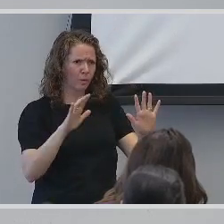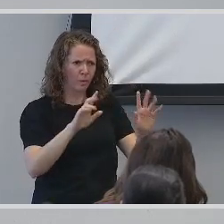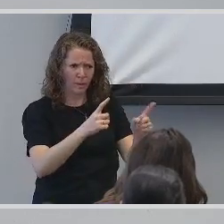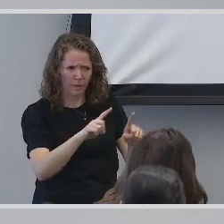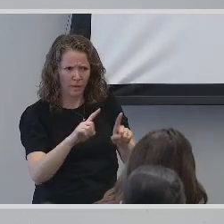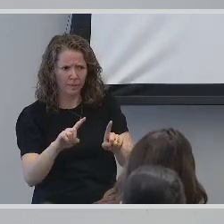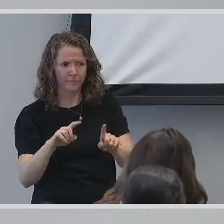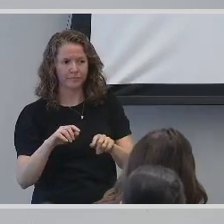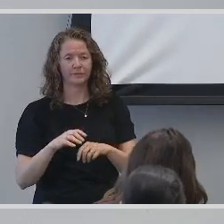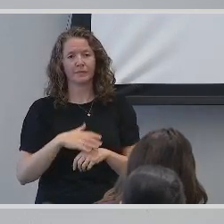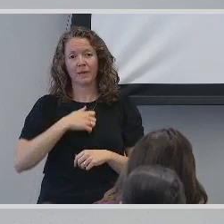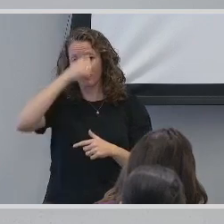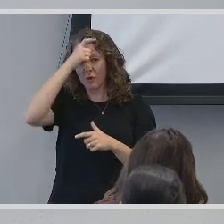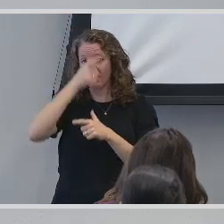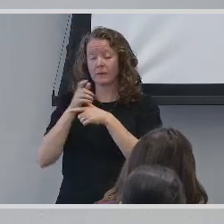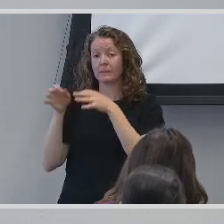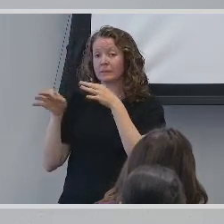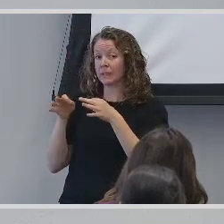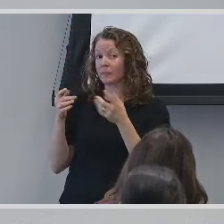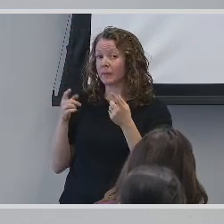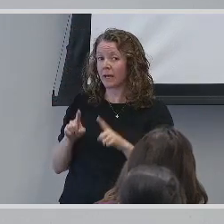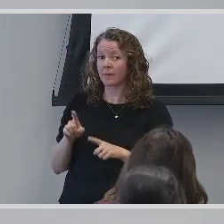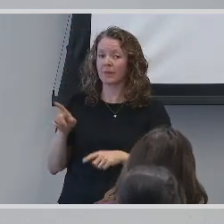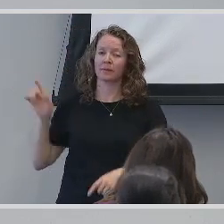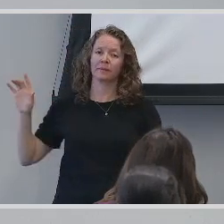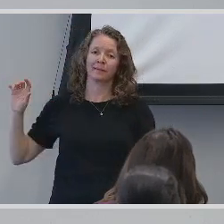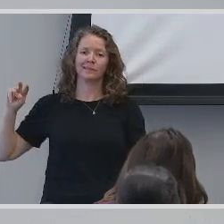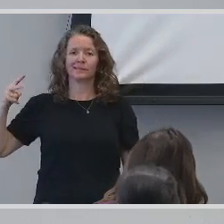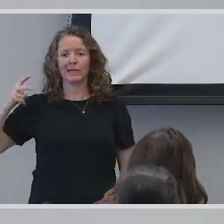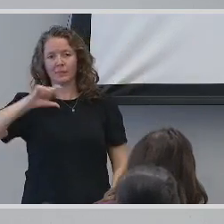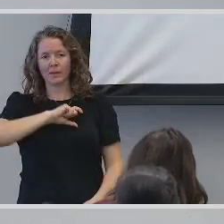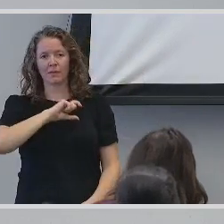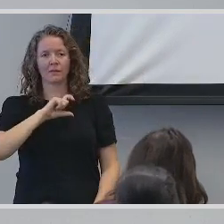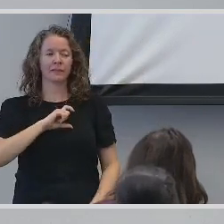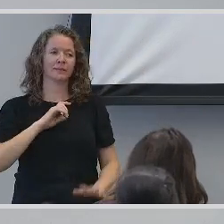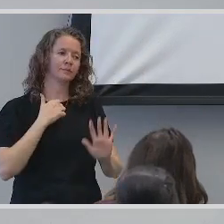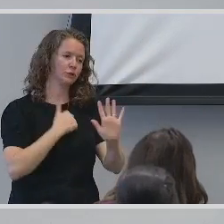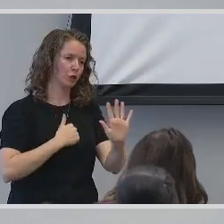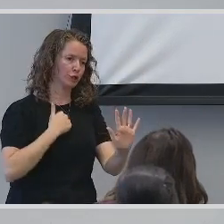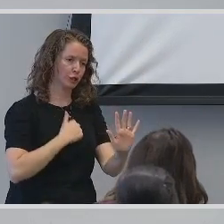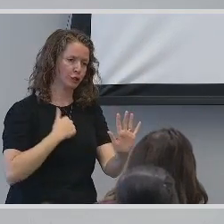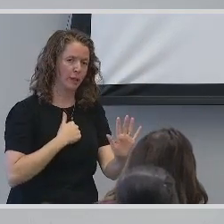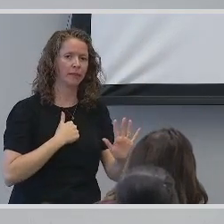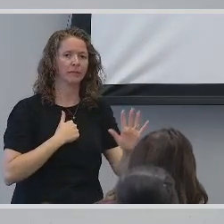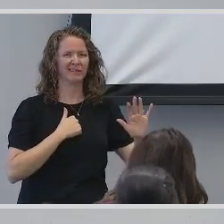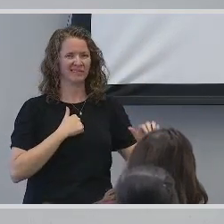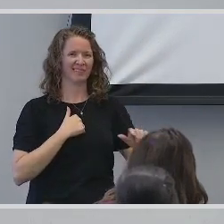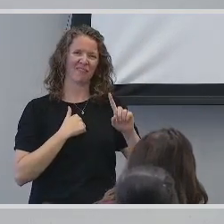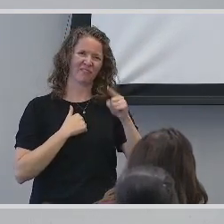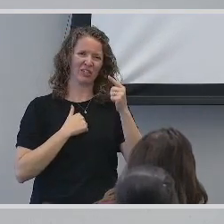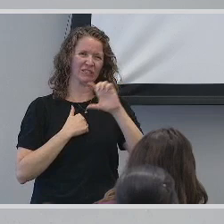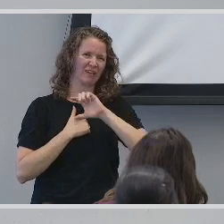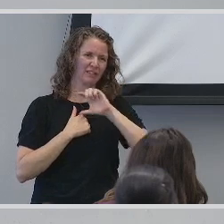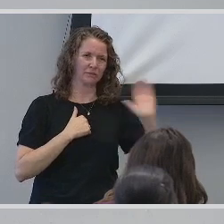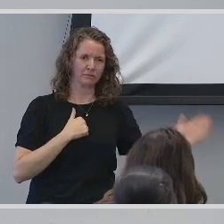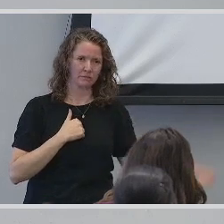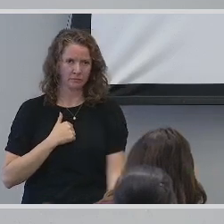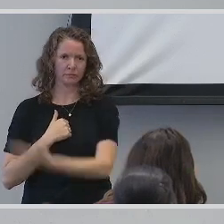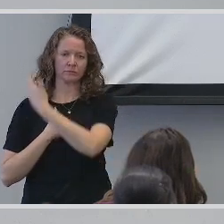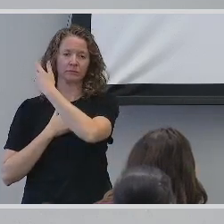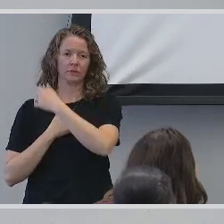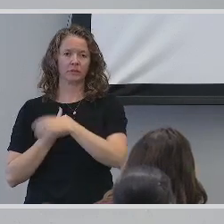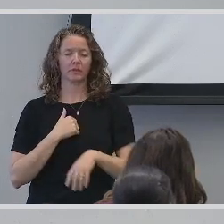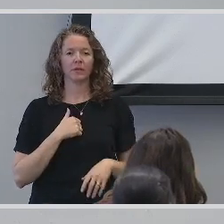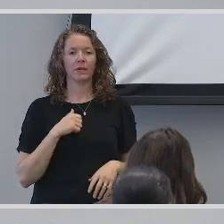explained to the partner what was happening, the partner apologized and removed the officer from our vicinity. I later learned that the